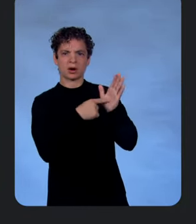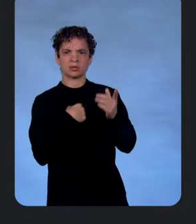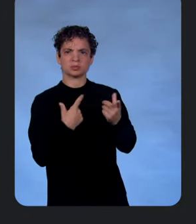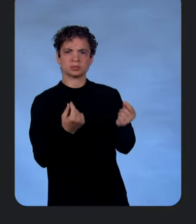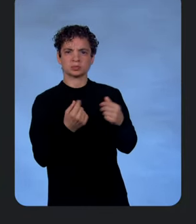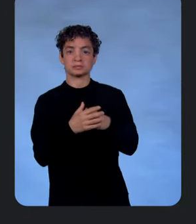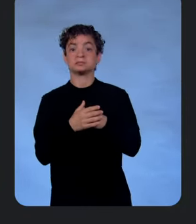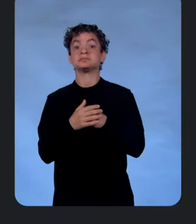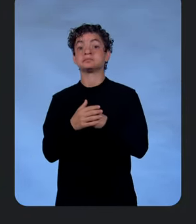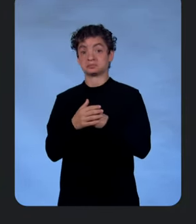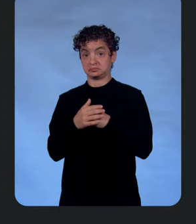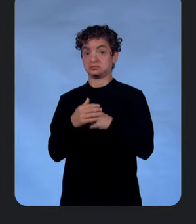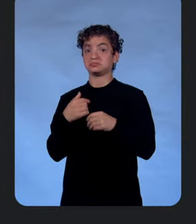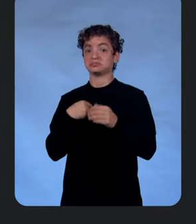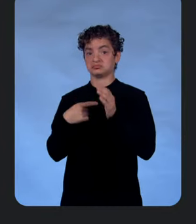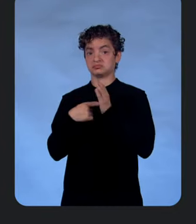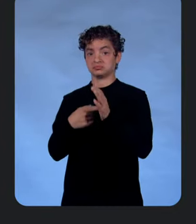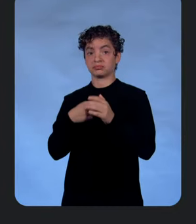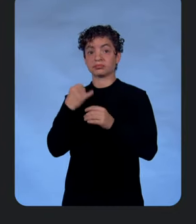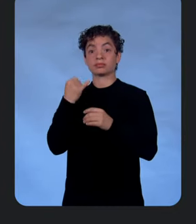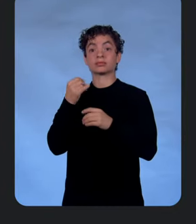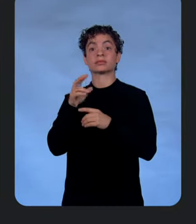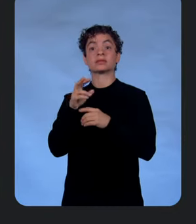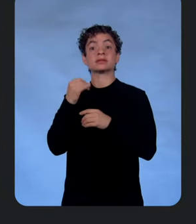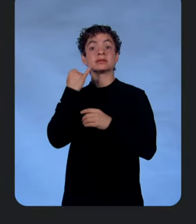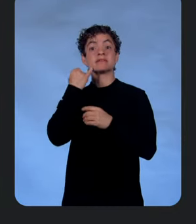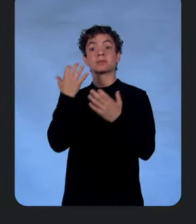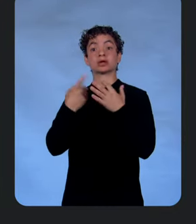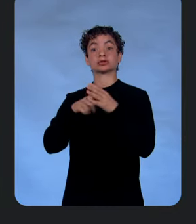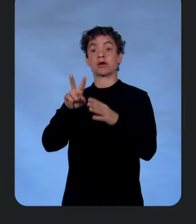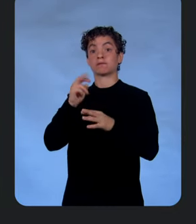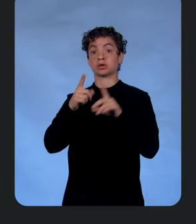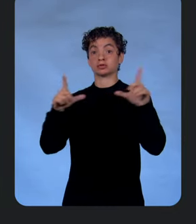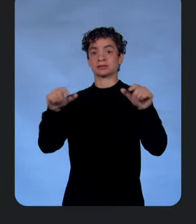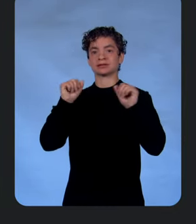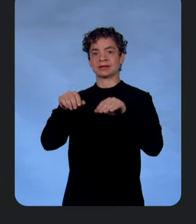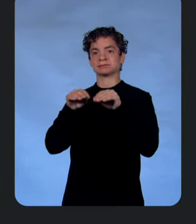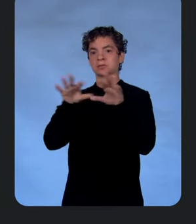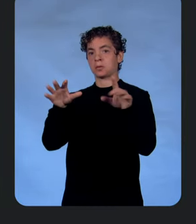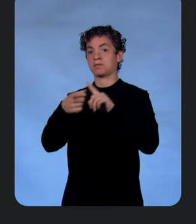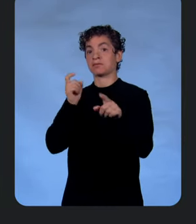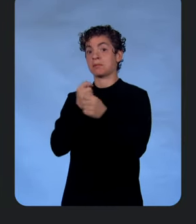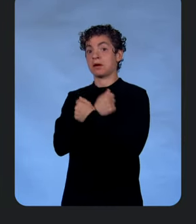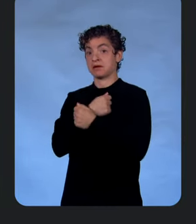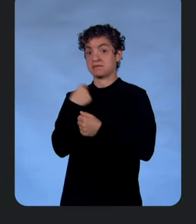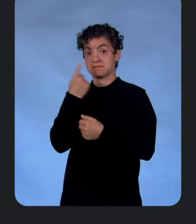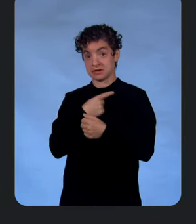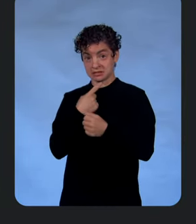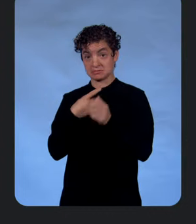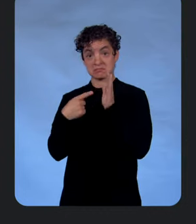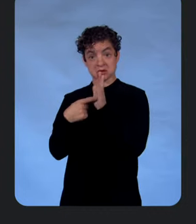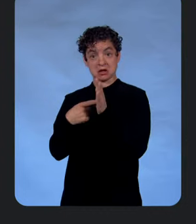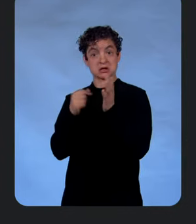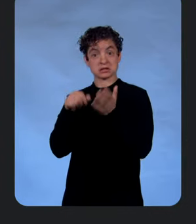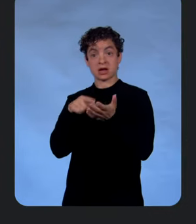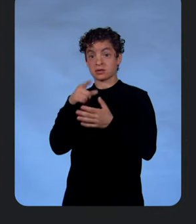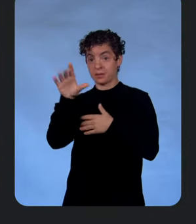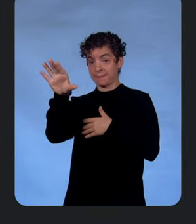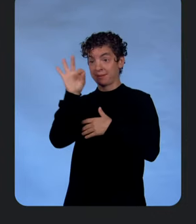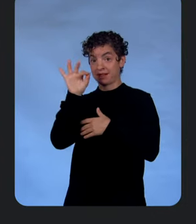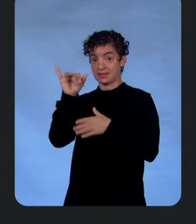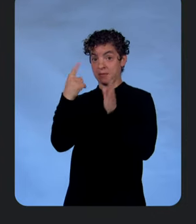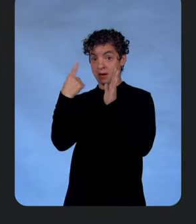Vertex, we have a new deploy from Higging Face options with hundreds of available Higging Face models to select deploy with tested